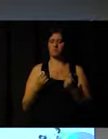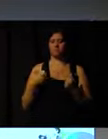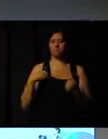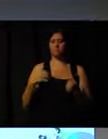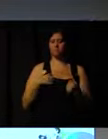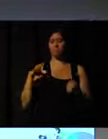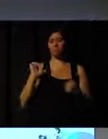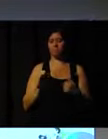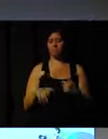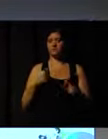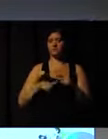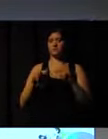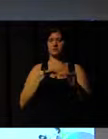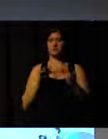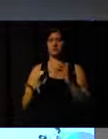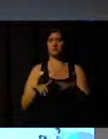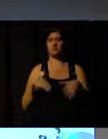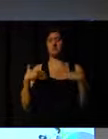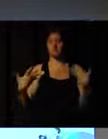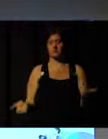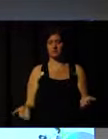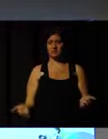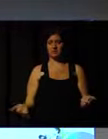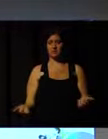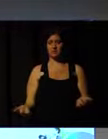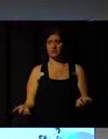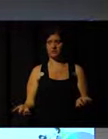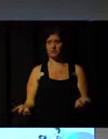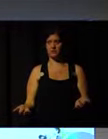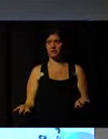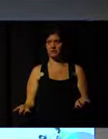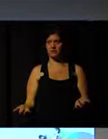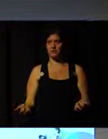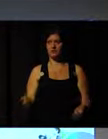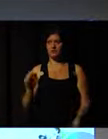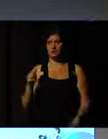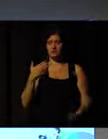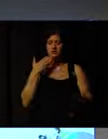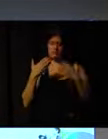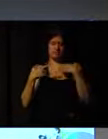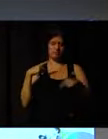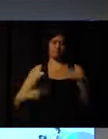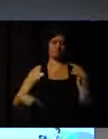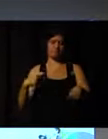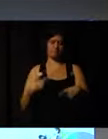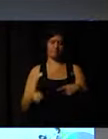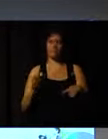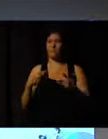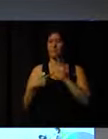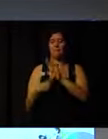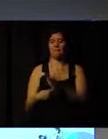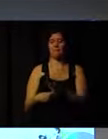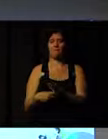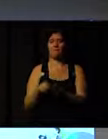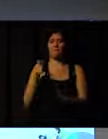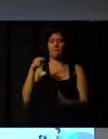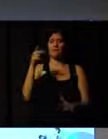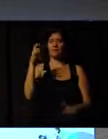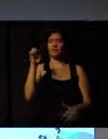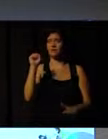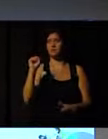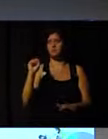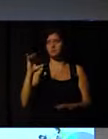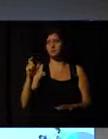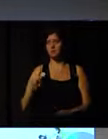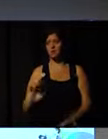you know, that whole movement really. So, it didn't hit, that debate did not surface for London 2012.